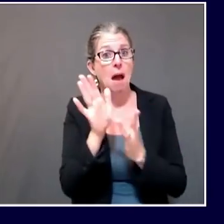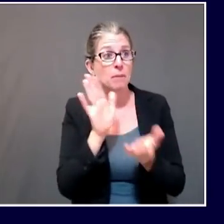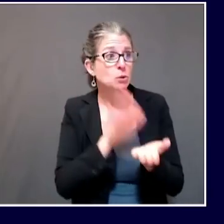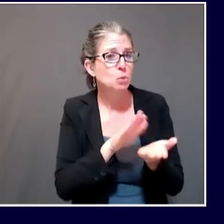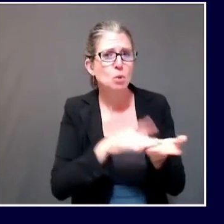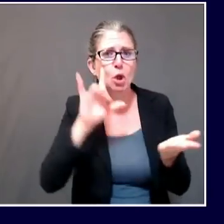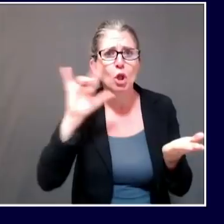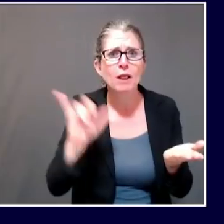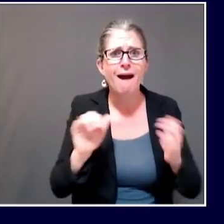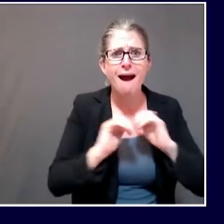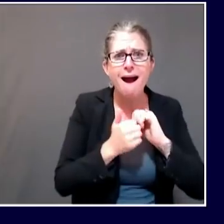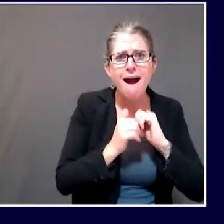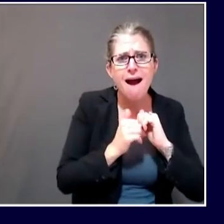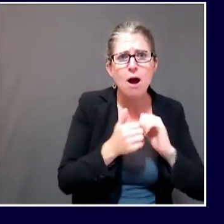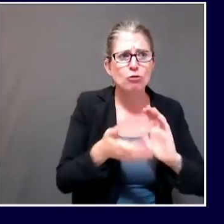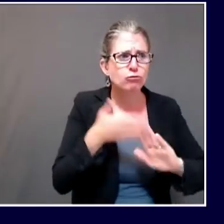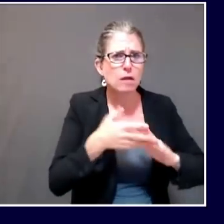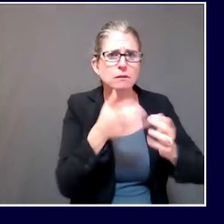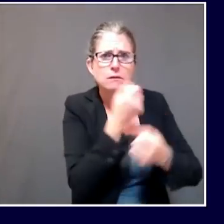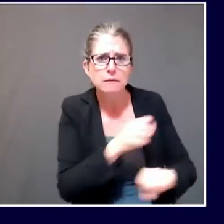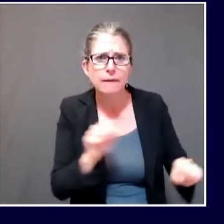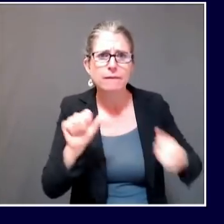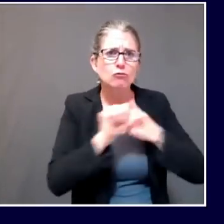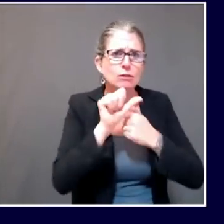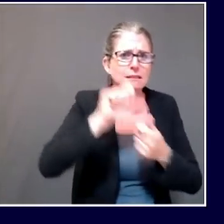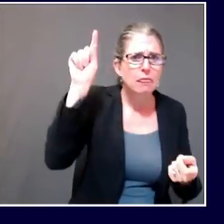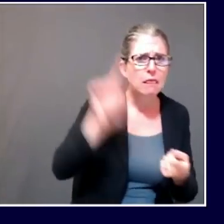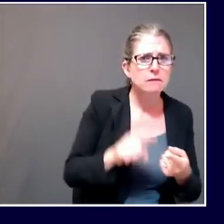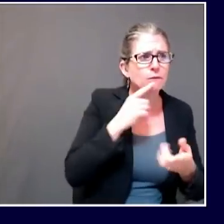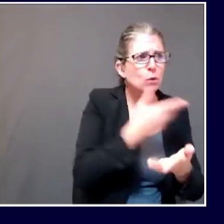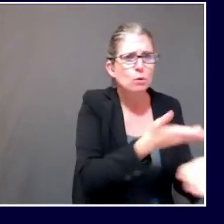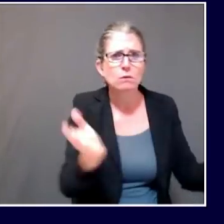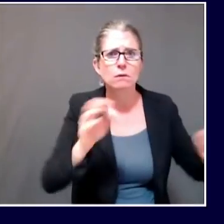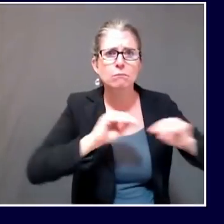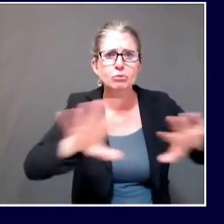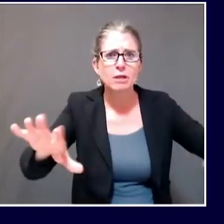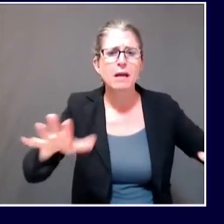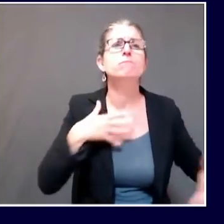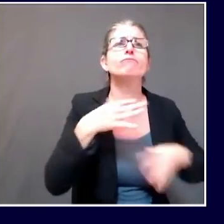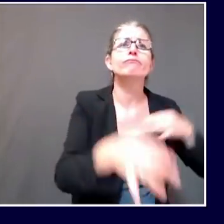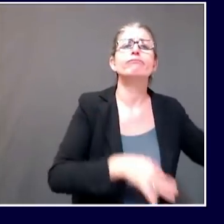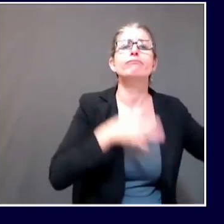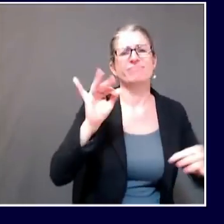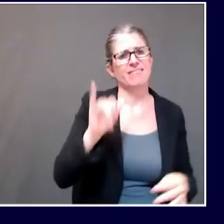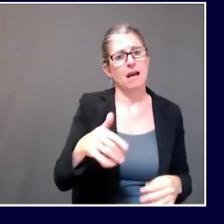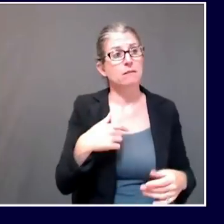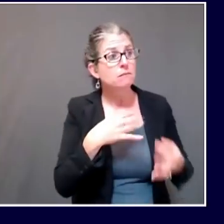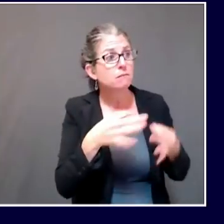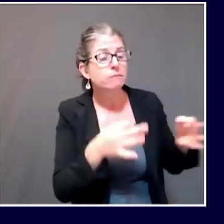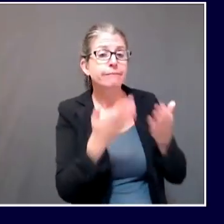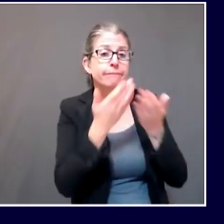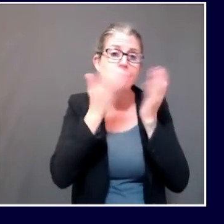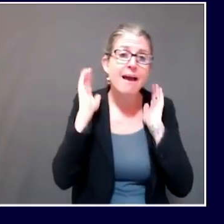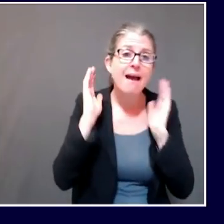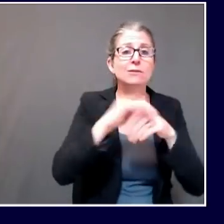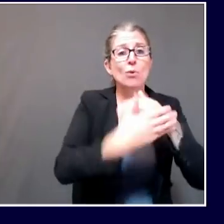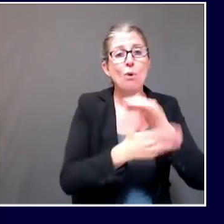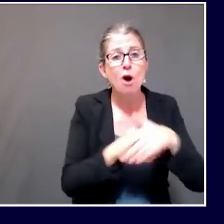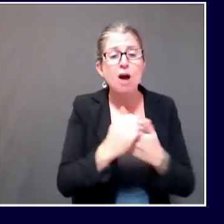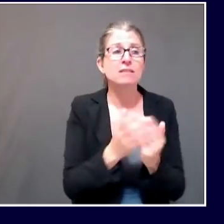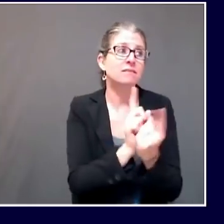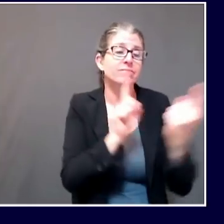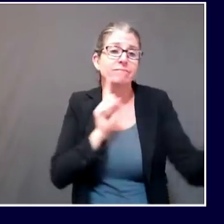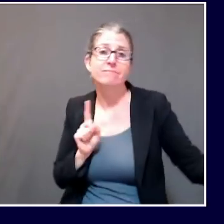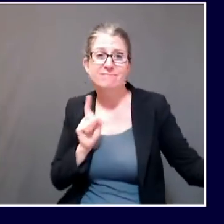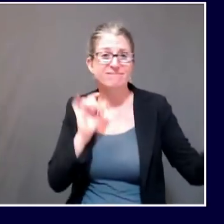with those recommendations around things like physical distancing, masking, things of that nature. Depending on the reception that we